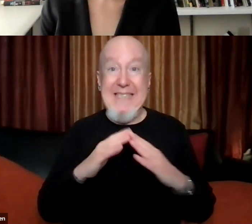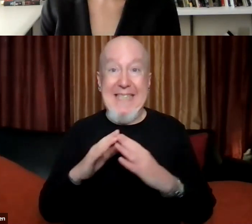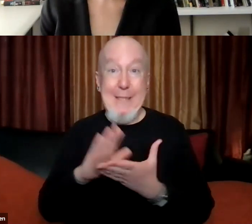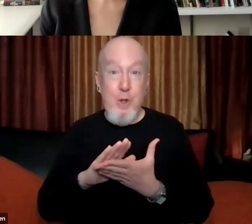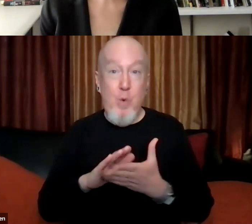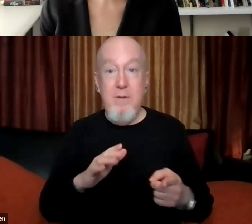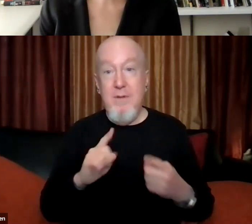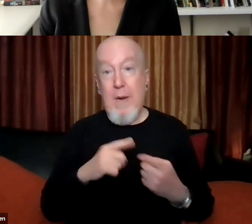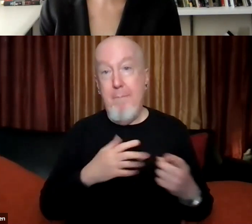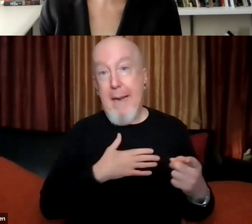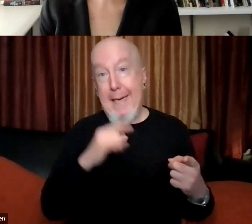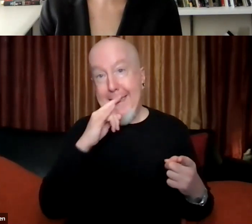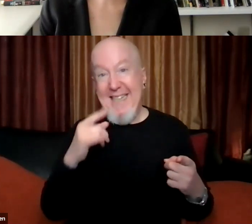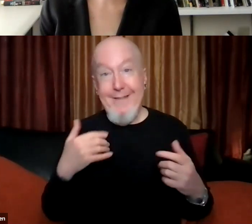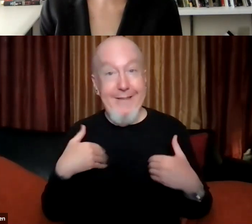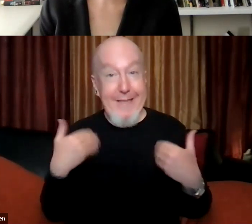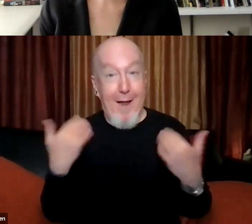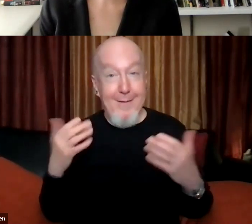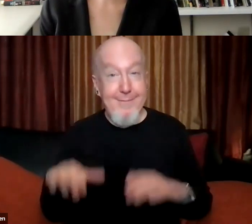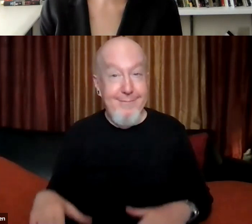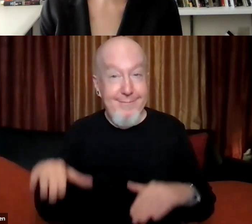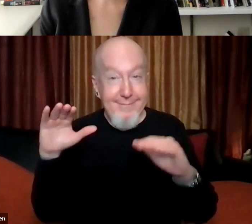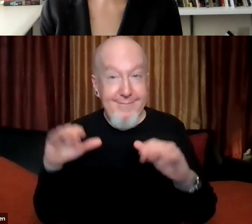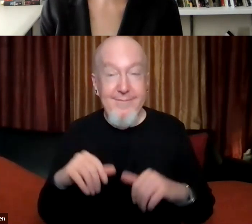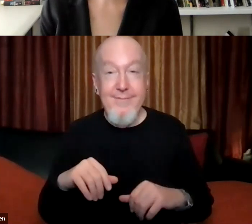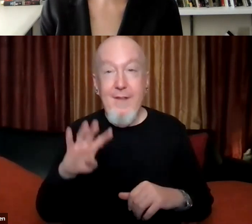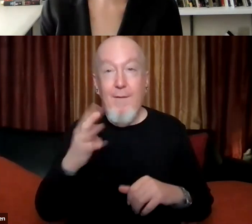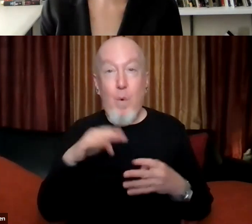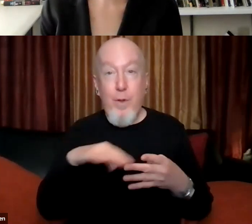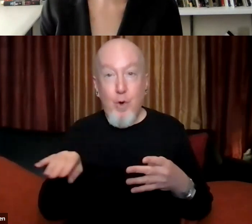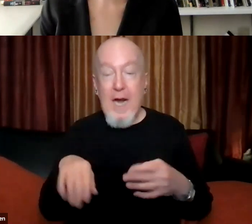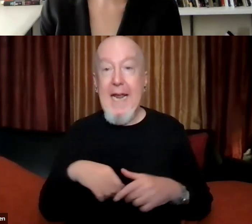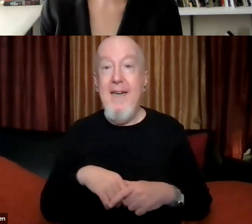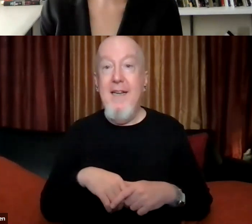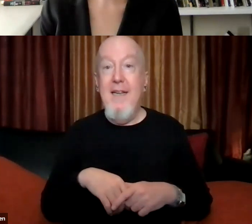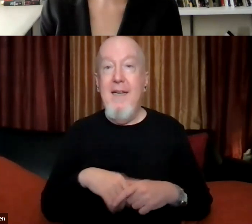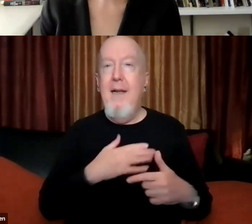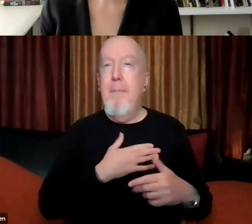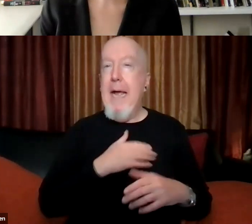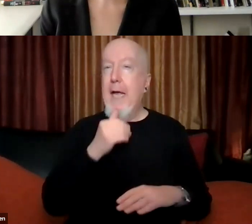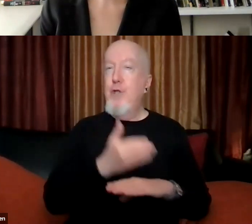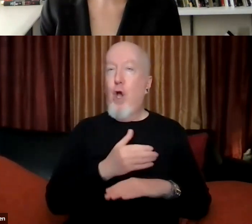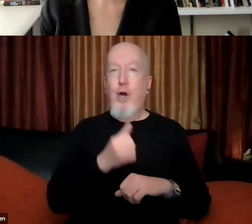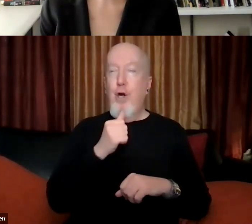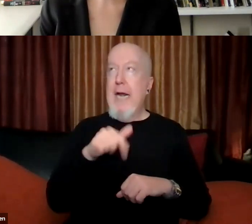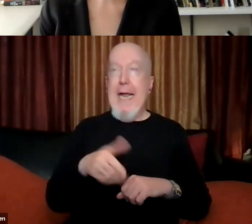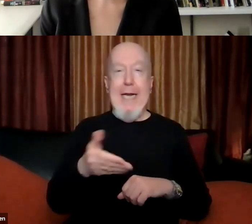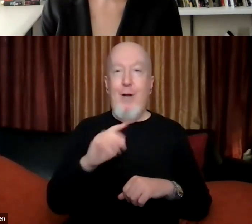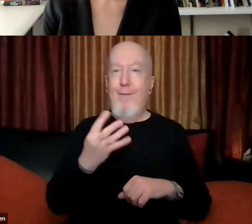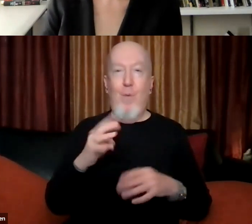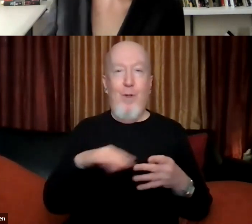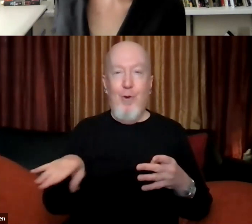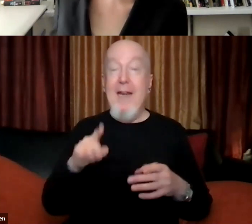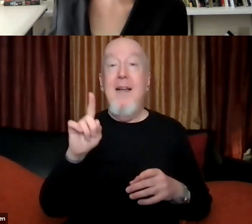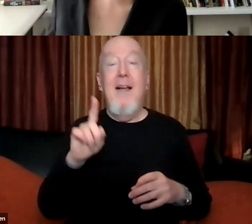were smaller when, when they were, um, when my son was in fourth grade, my daughter didn't do fourth grade in the Santa Cruz city schools, but the,